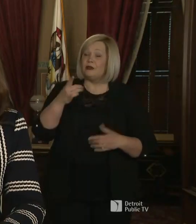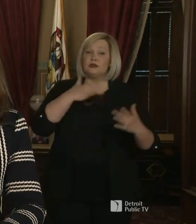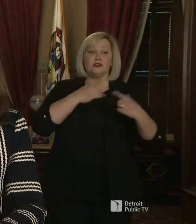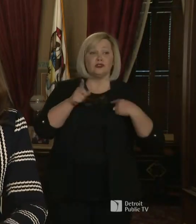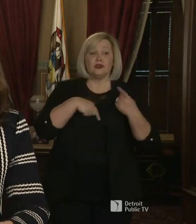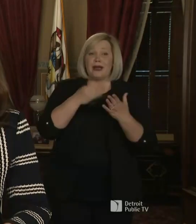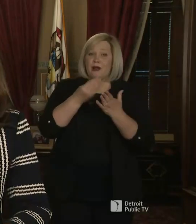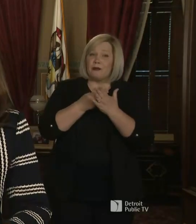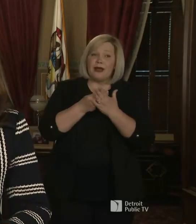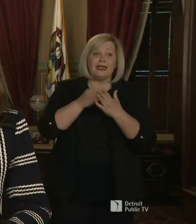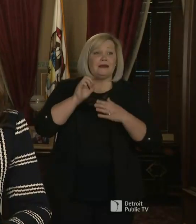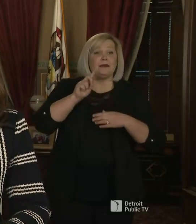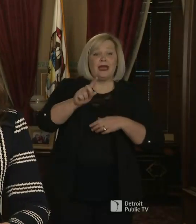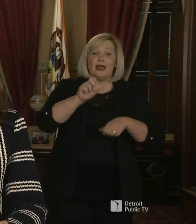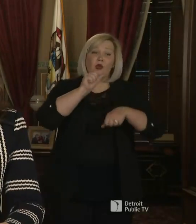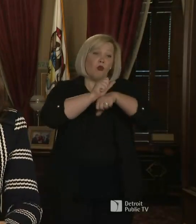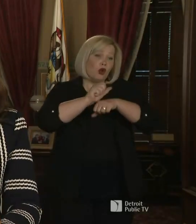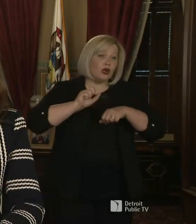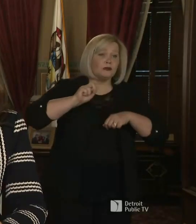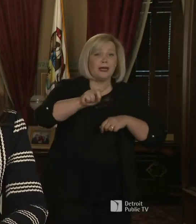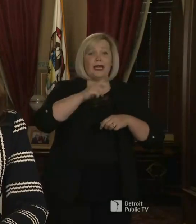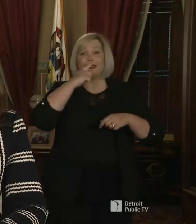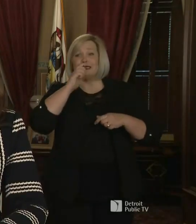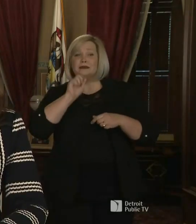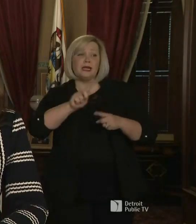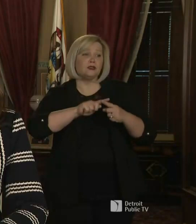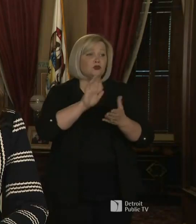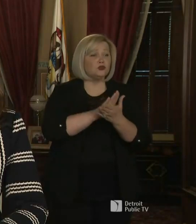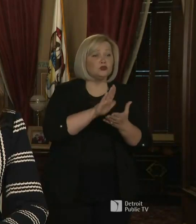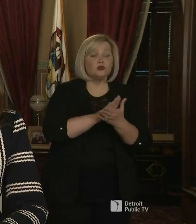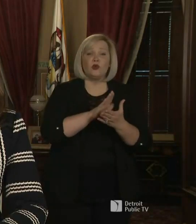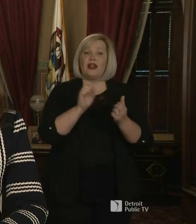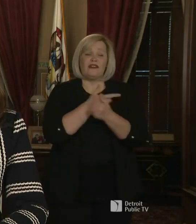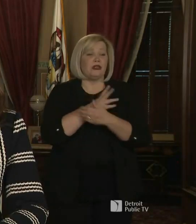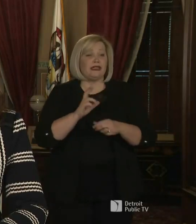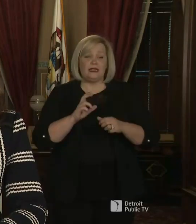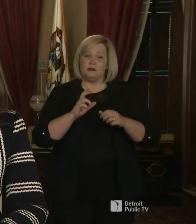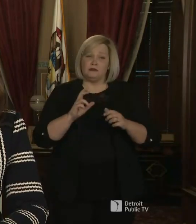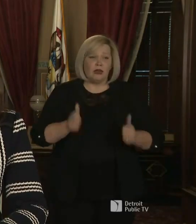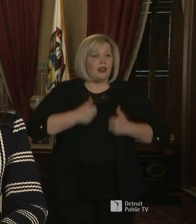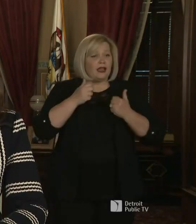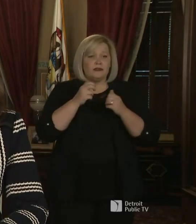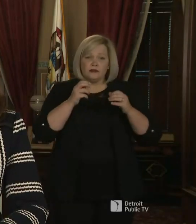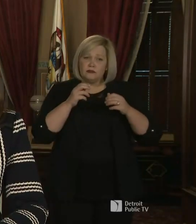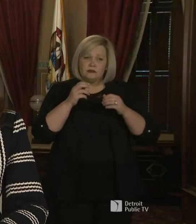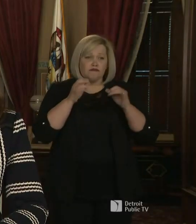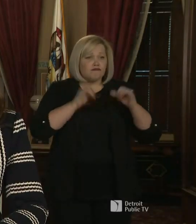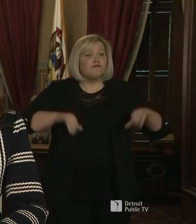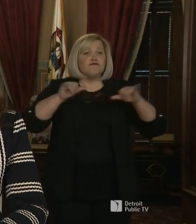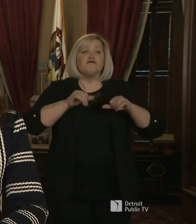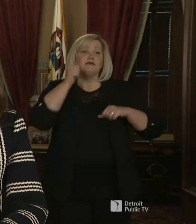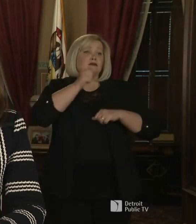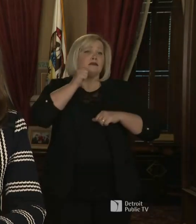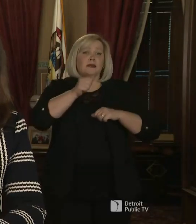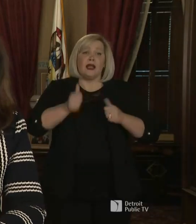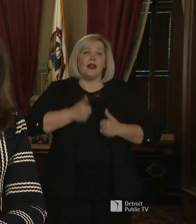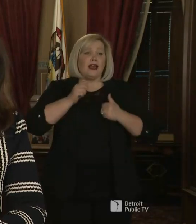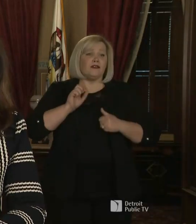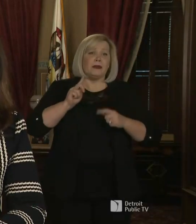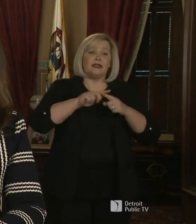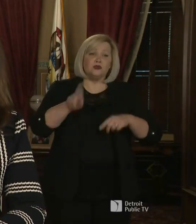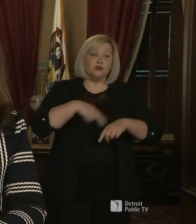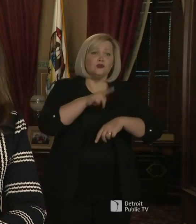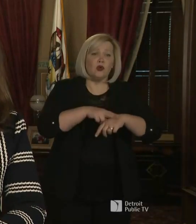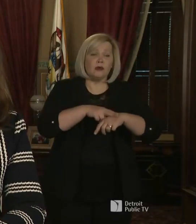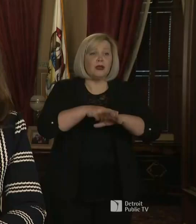getting our kids in schools making sure that we can resume normal life at some point needs to be